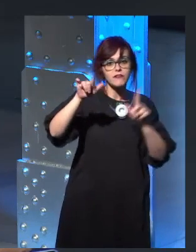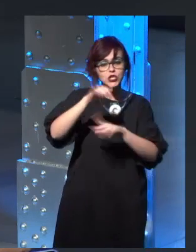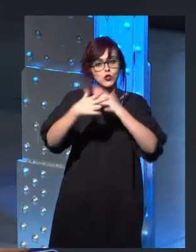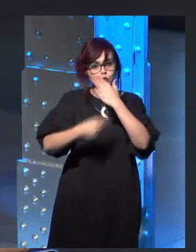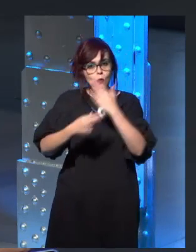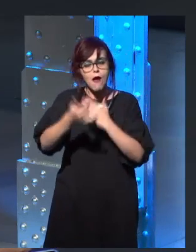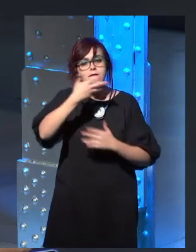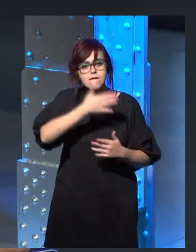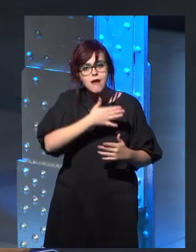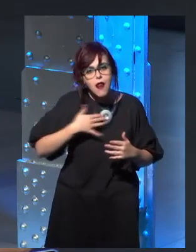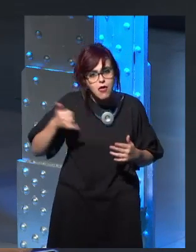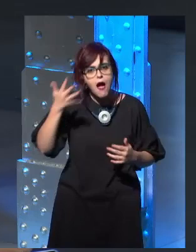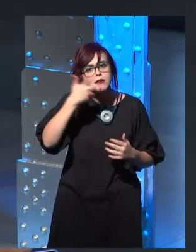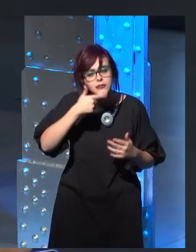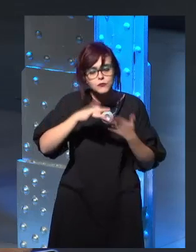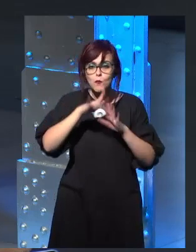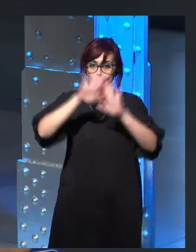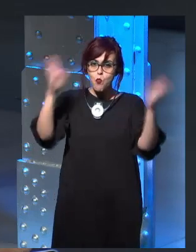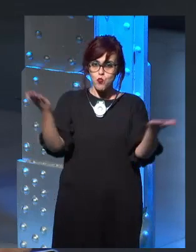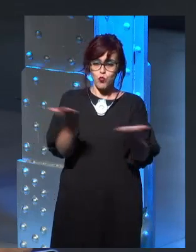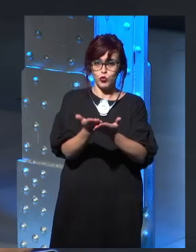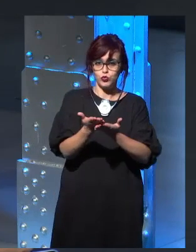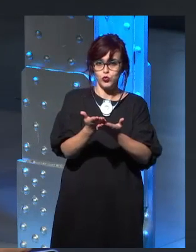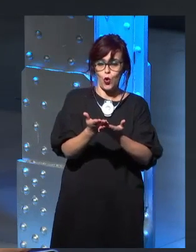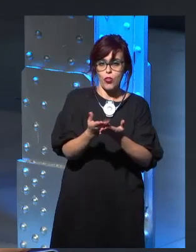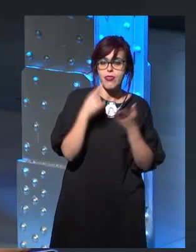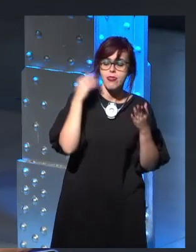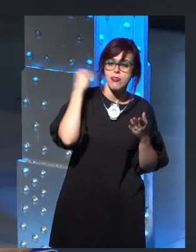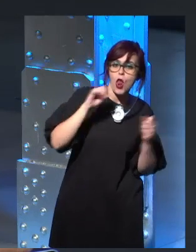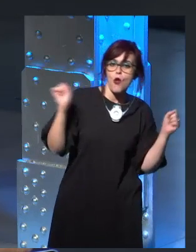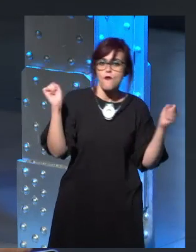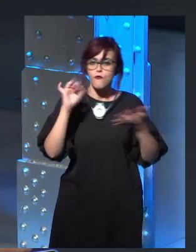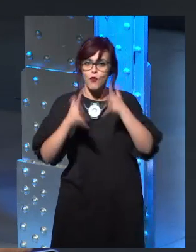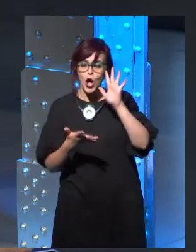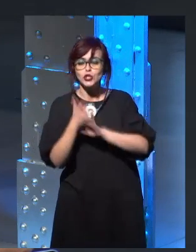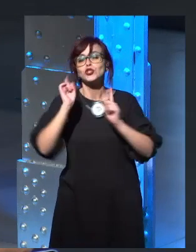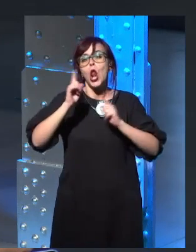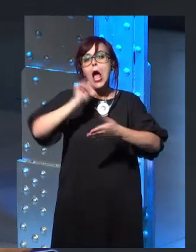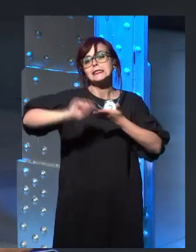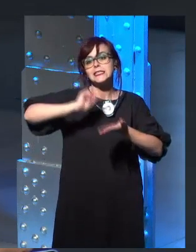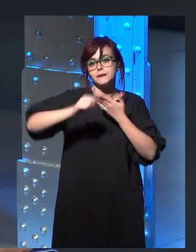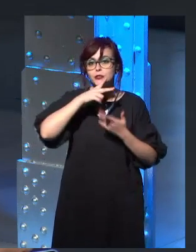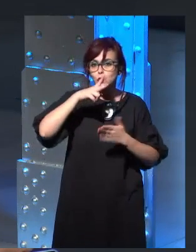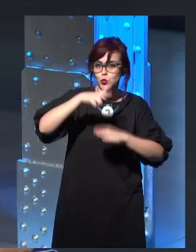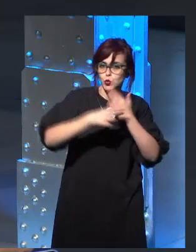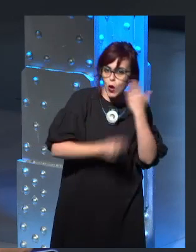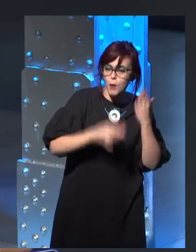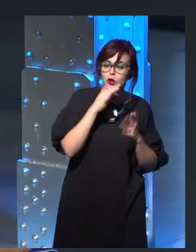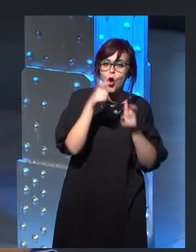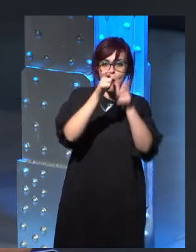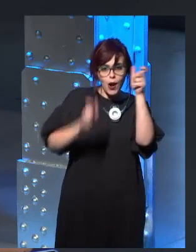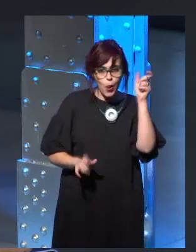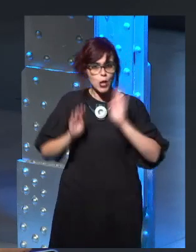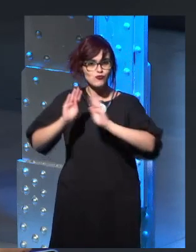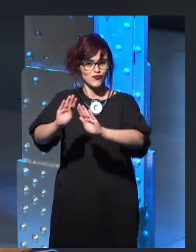language isn't enough, you have to be able to get the terminology and everything right. So, uh, I agree to do so. Uh, so, um, I'm